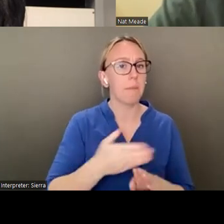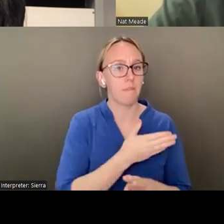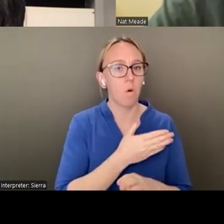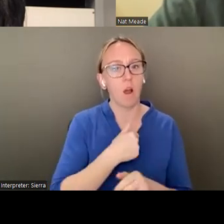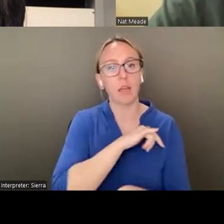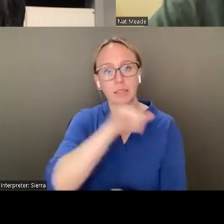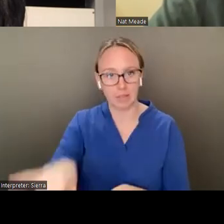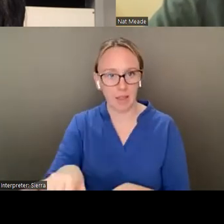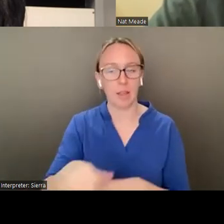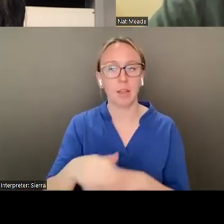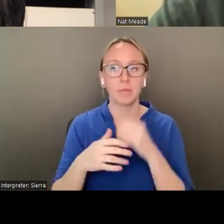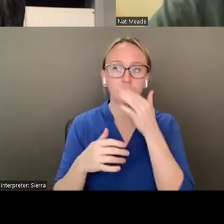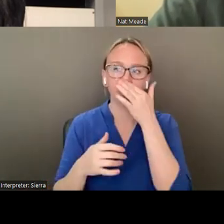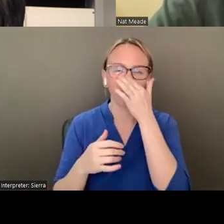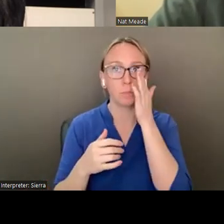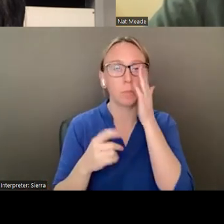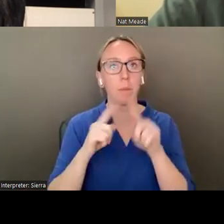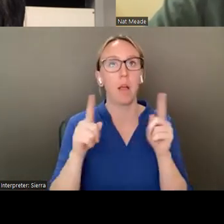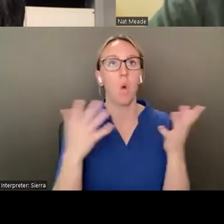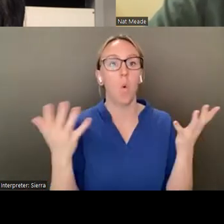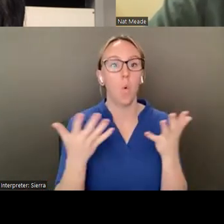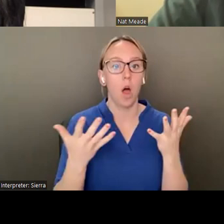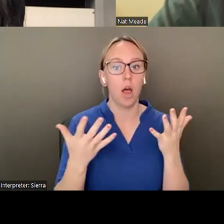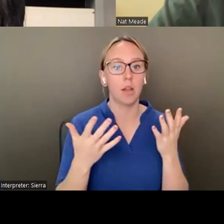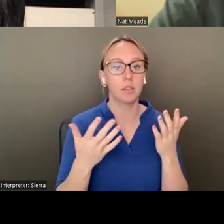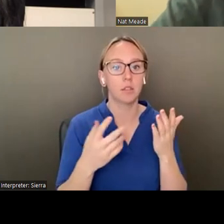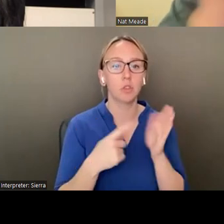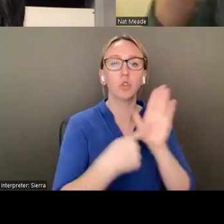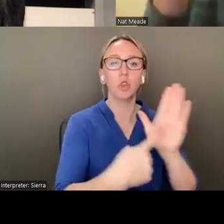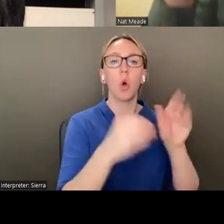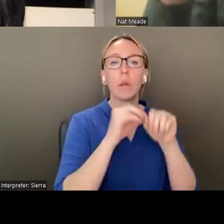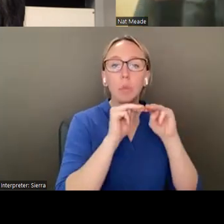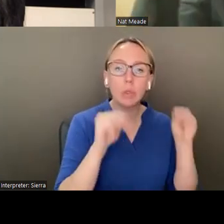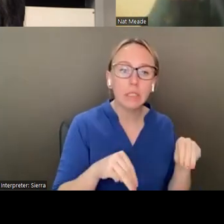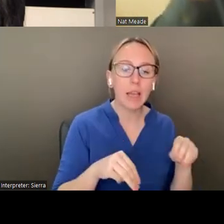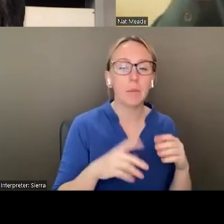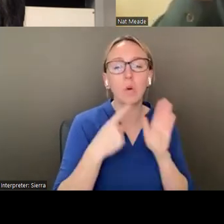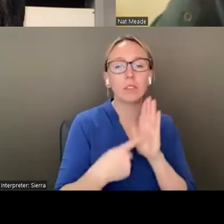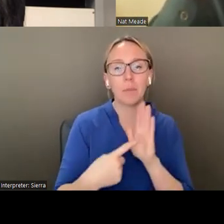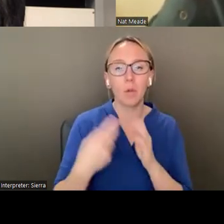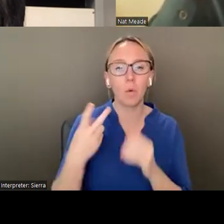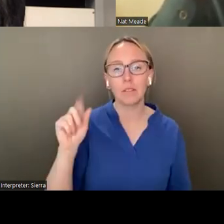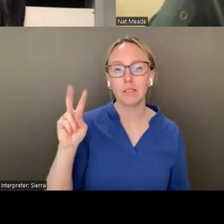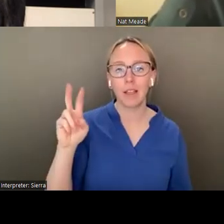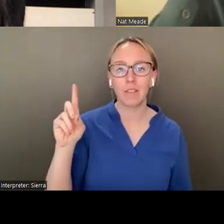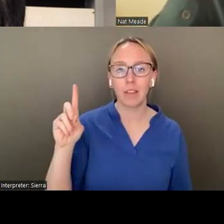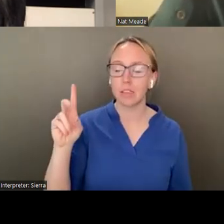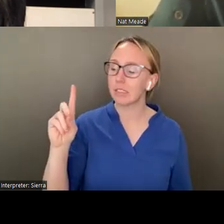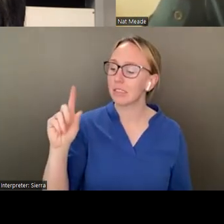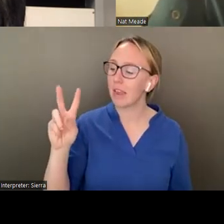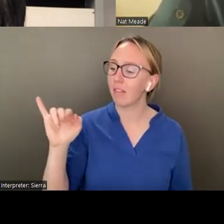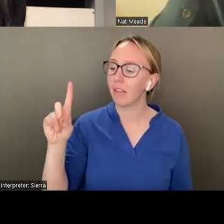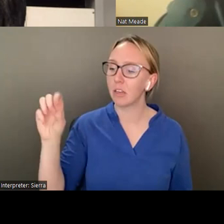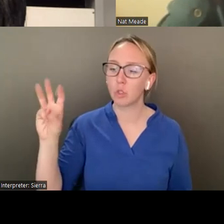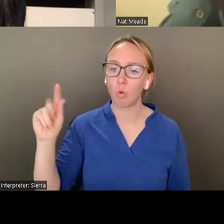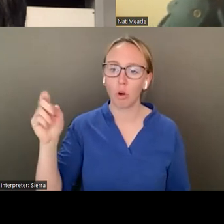promoted and what gets like makes it into, to museums or like there was a David, a show at David's Warner of his work like a year